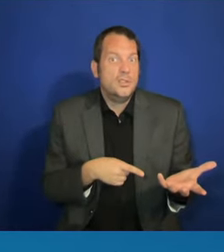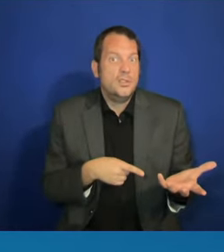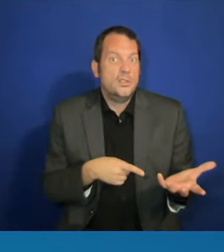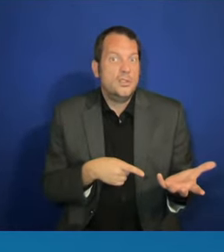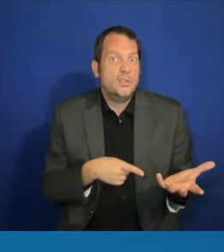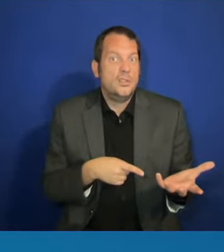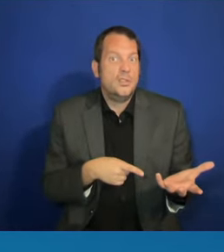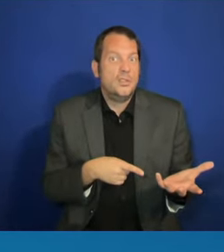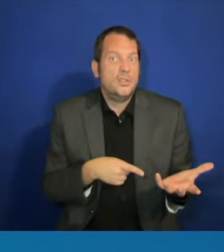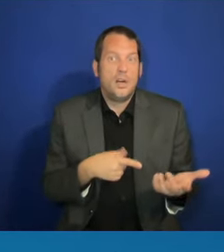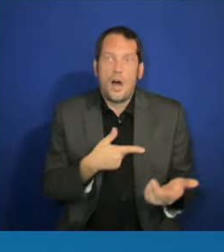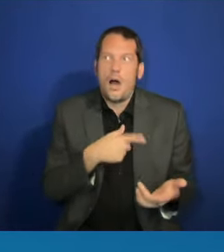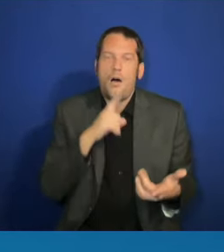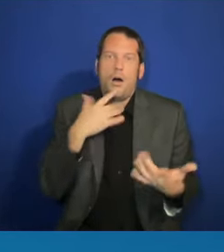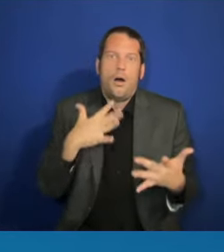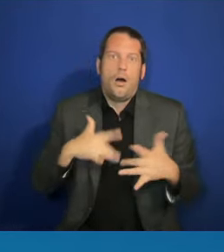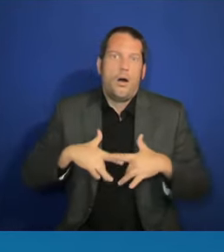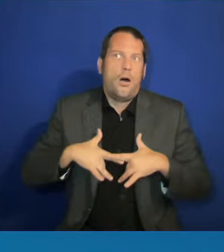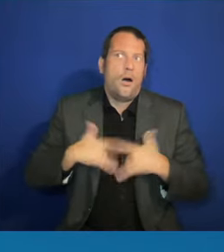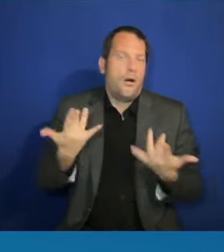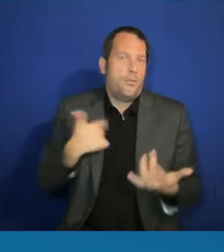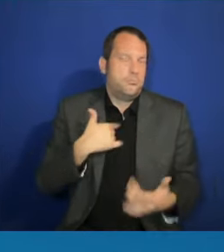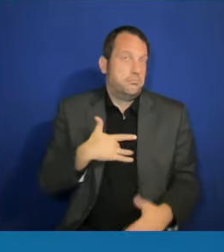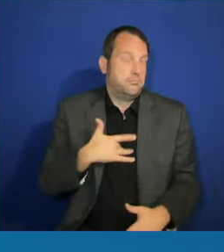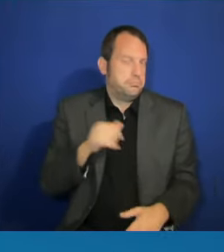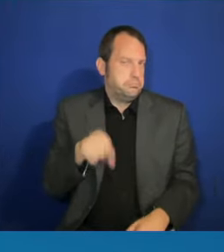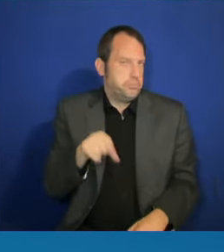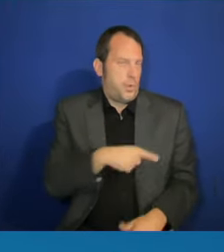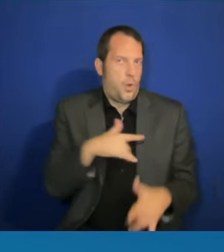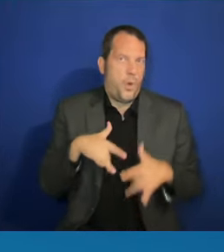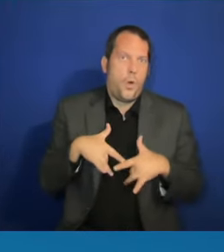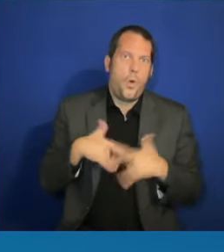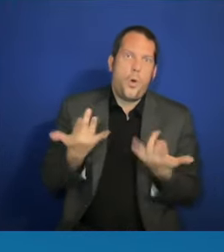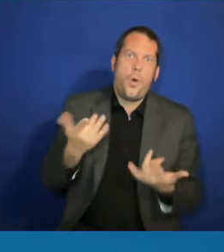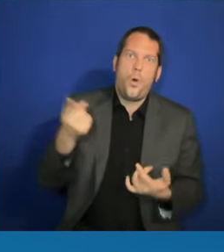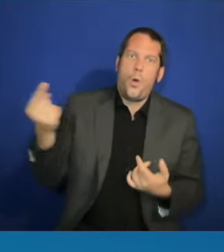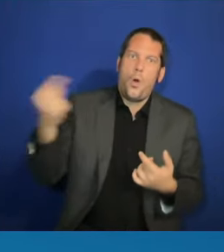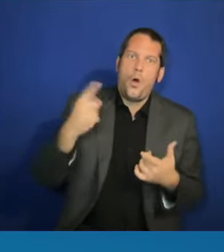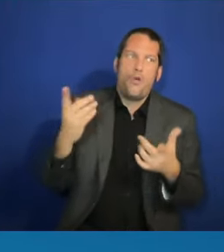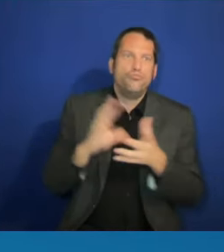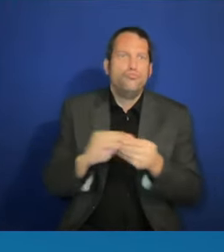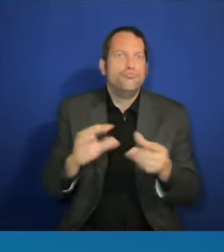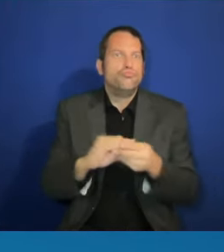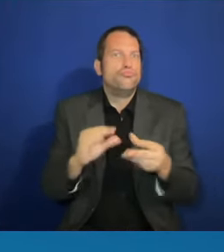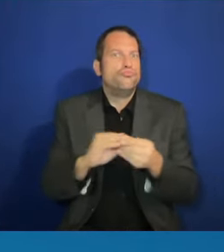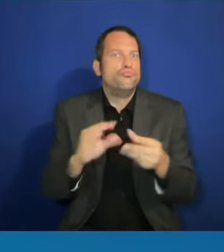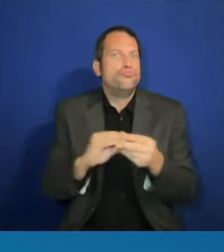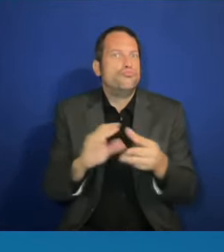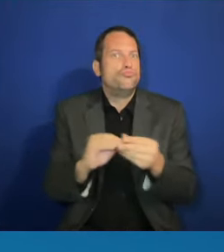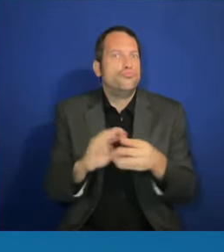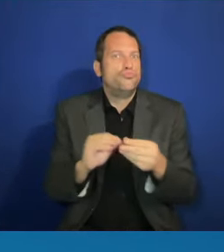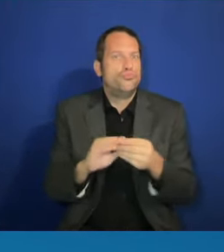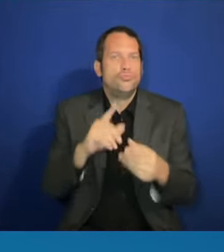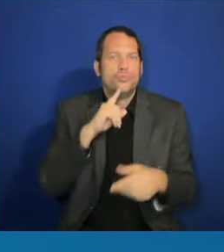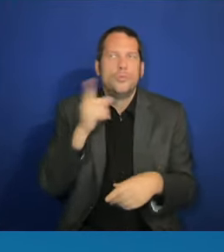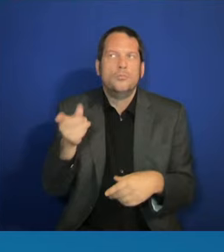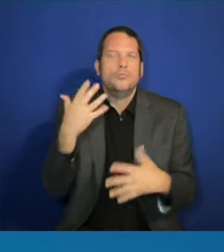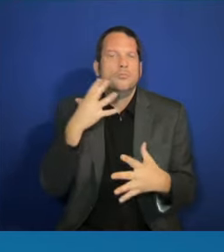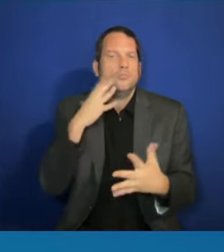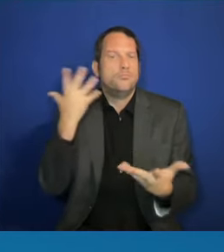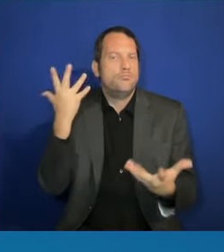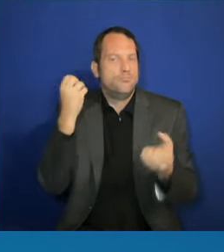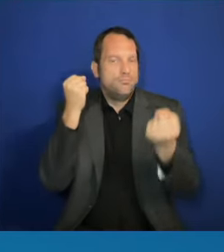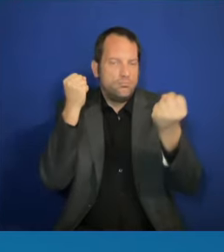So please, she's been a champion of Latino and small business owners, including entrepreneurs